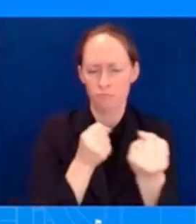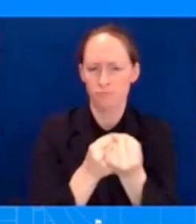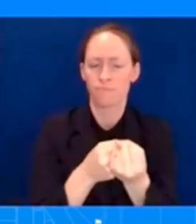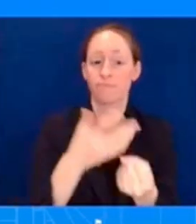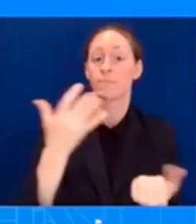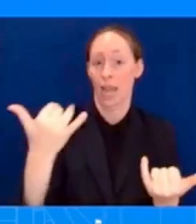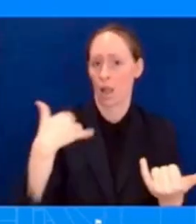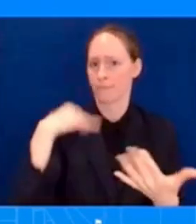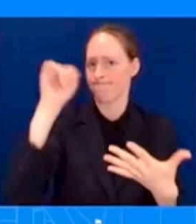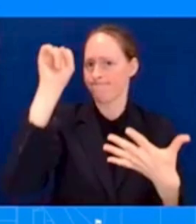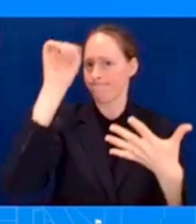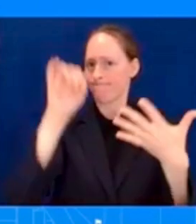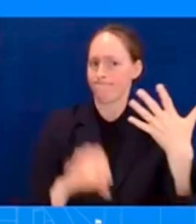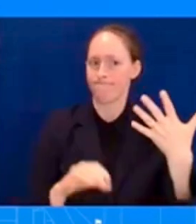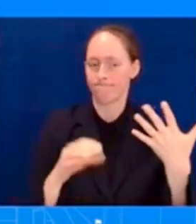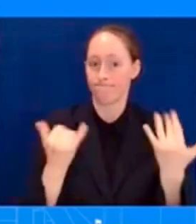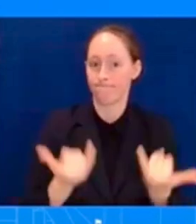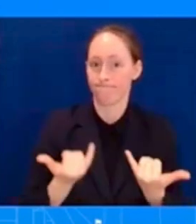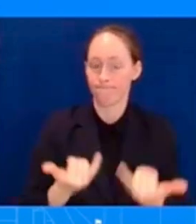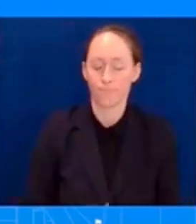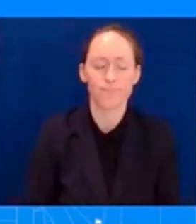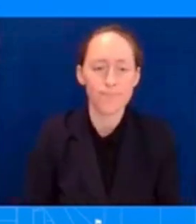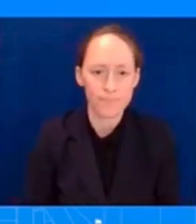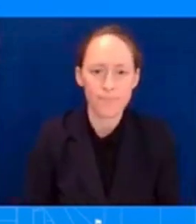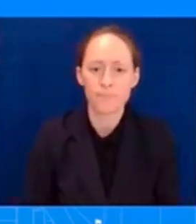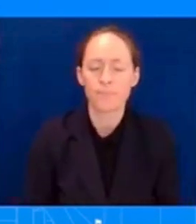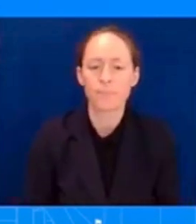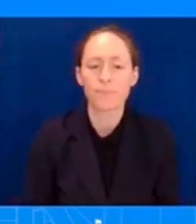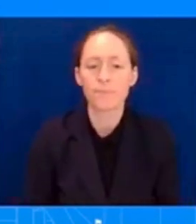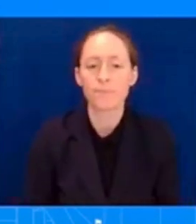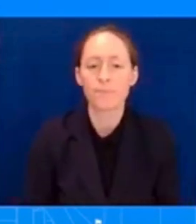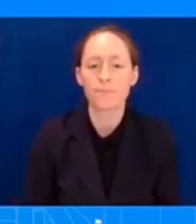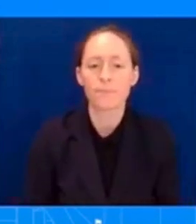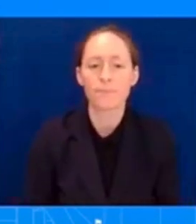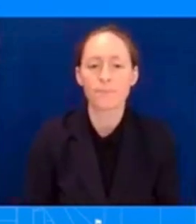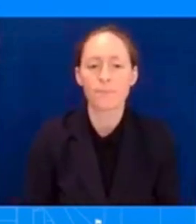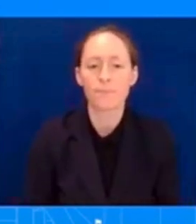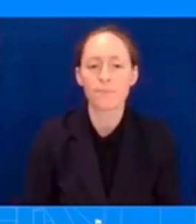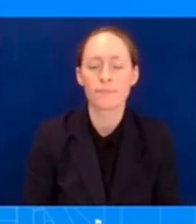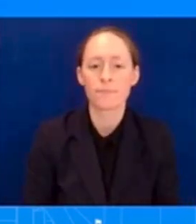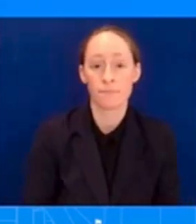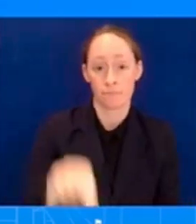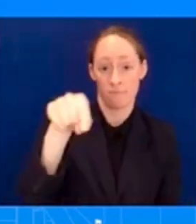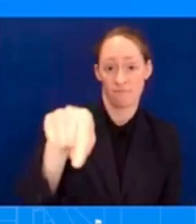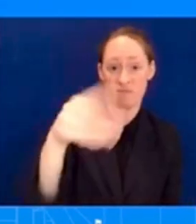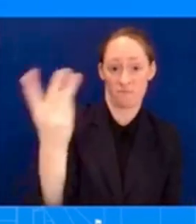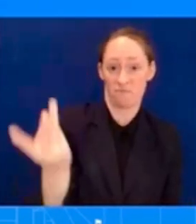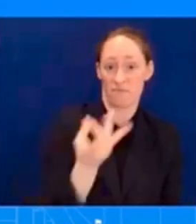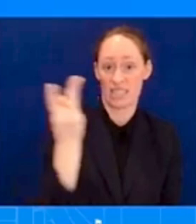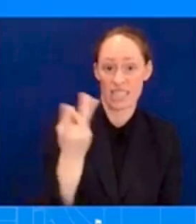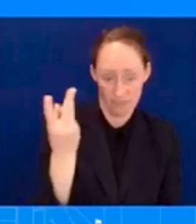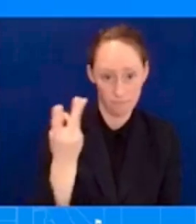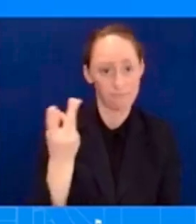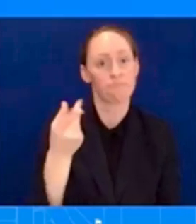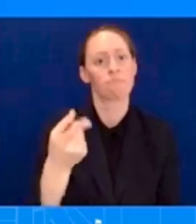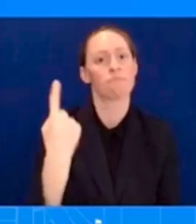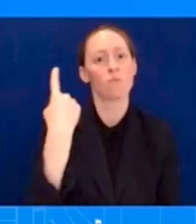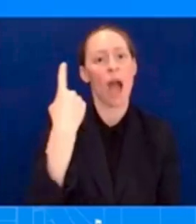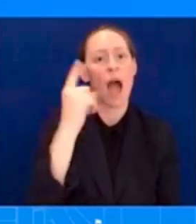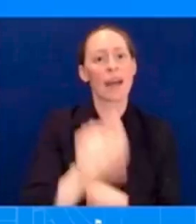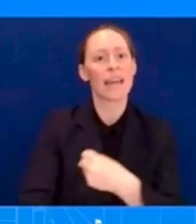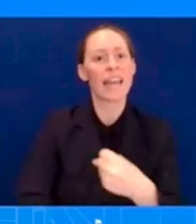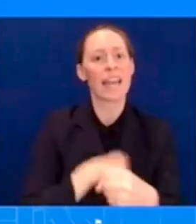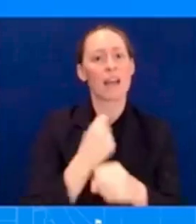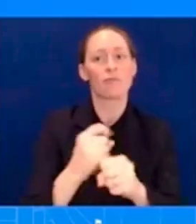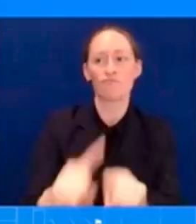know, on Wednesday is the first anniversary of the President signing the Inflation Reduction Act into law. Throughout the week, the President and his administration will travel